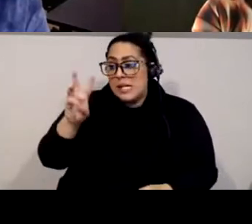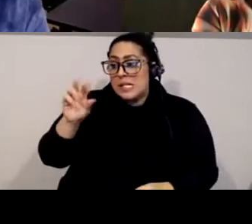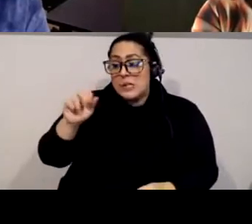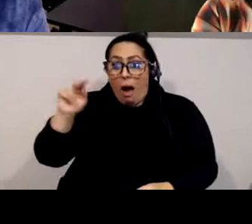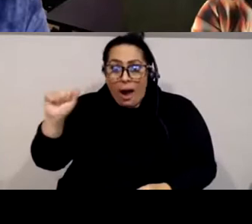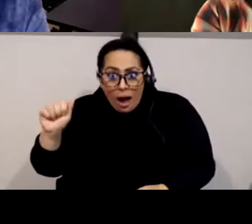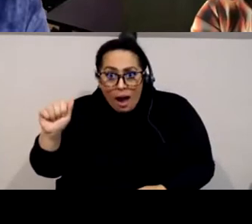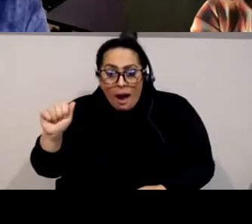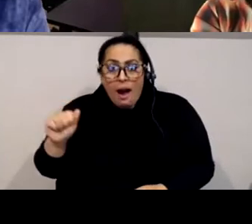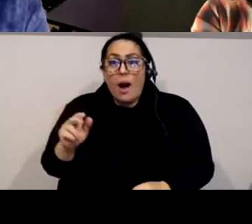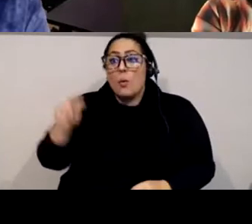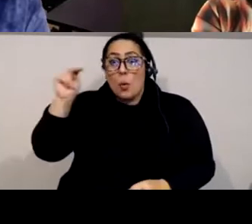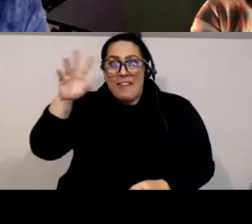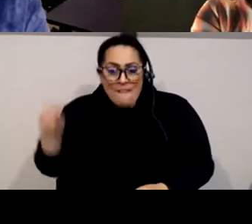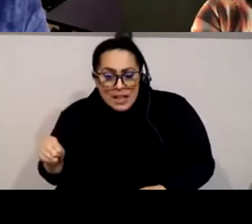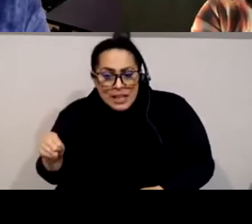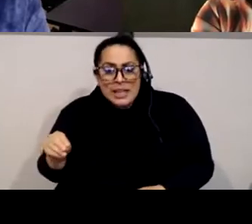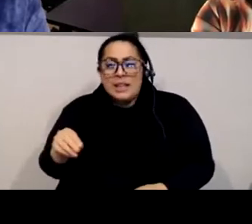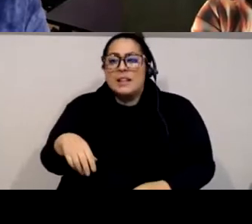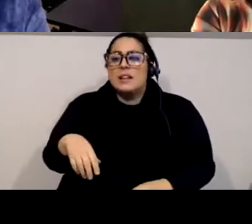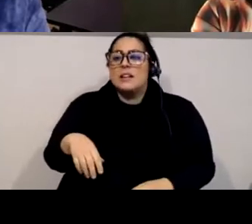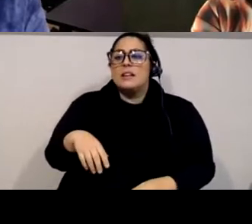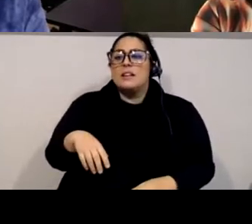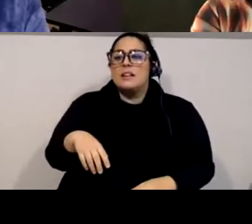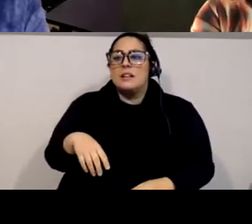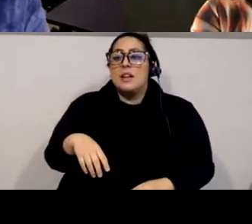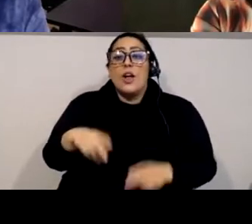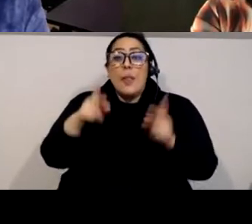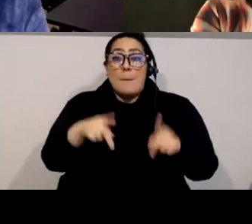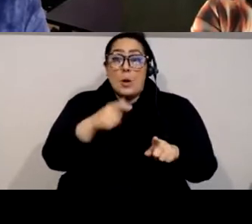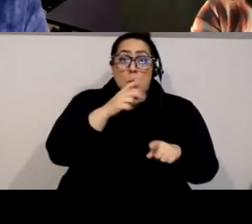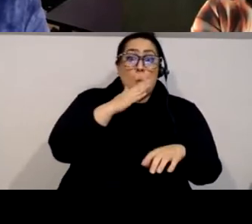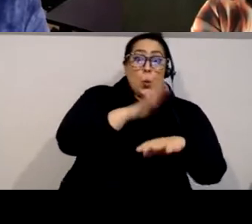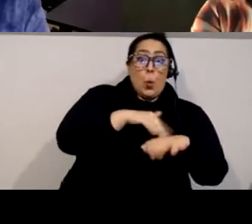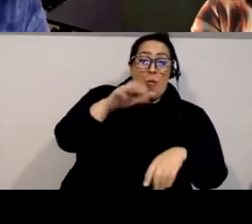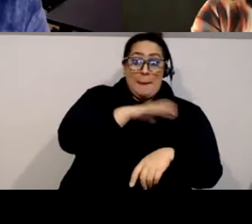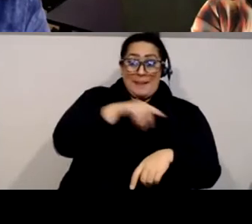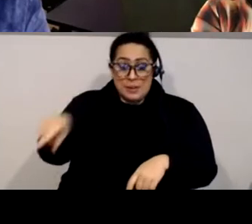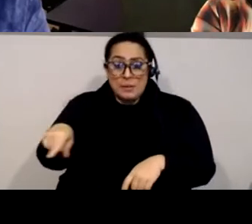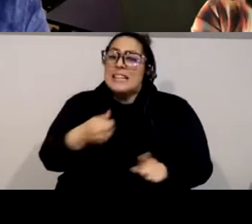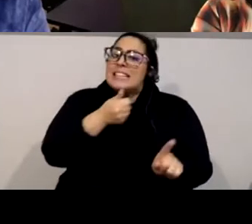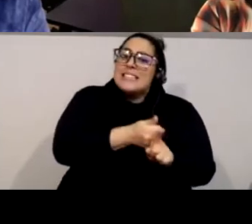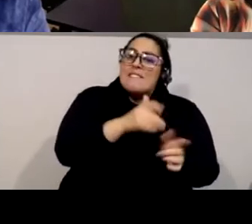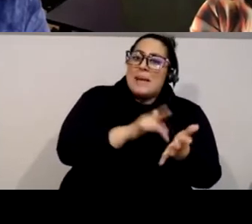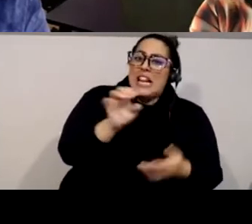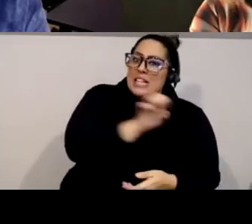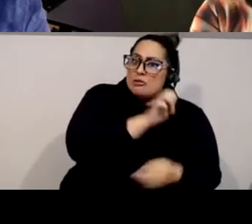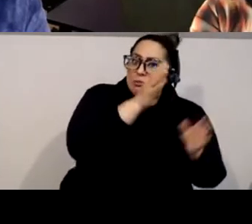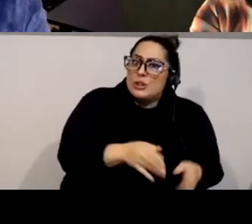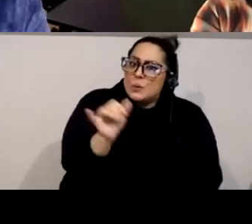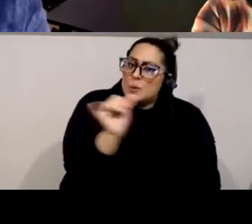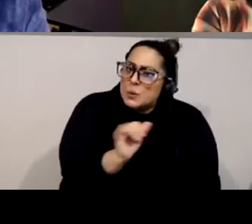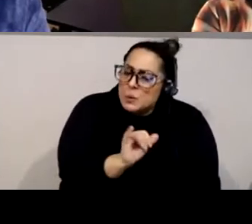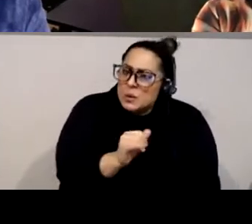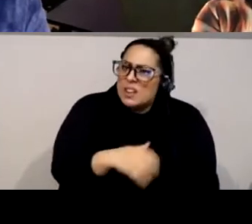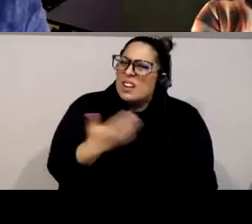You know, the, the person who called or the person whose business called the police on George Floyd was a Middle Eastern American. So, you know,